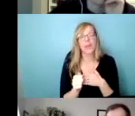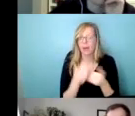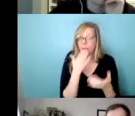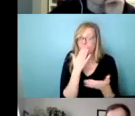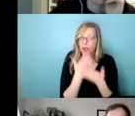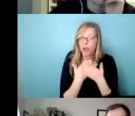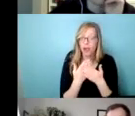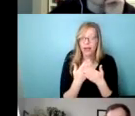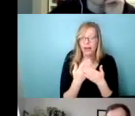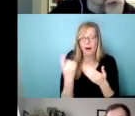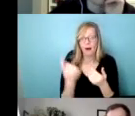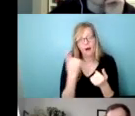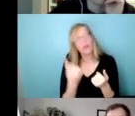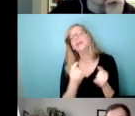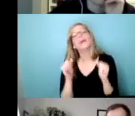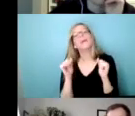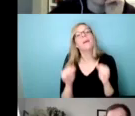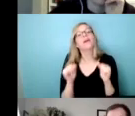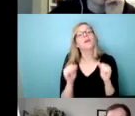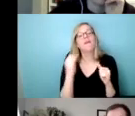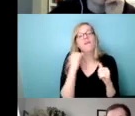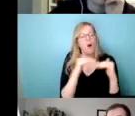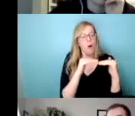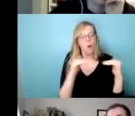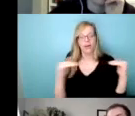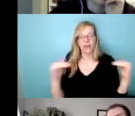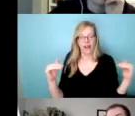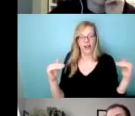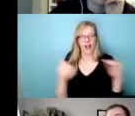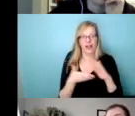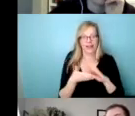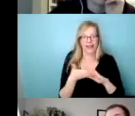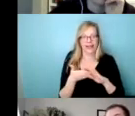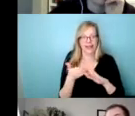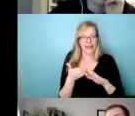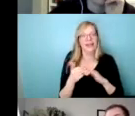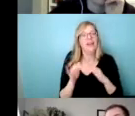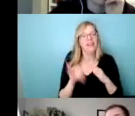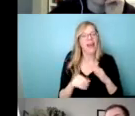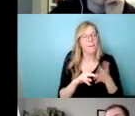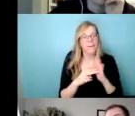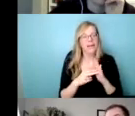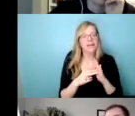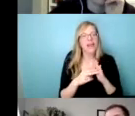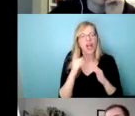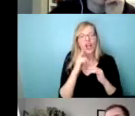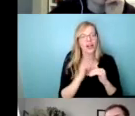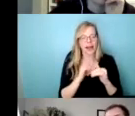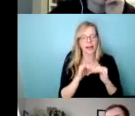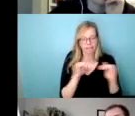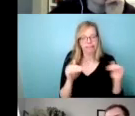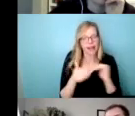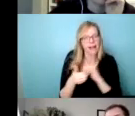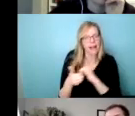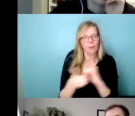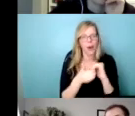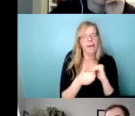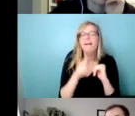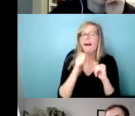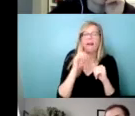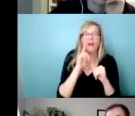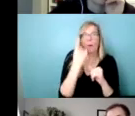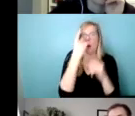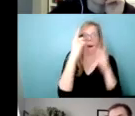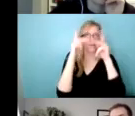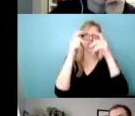horizontal leadership, which is a way that's more focused on collaboration as opposed to a top-down leadership style, but also consider